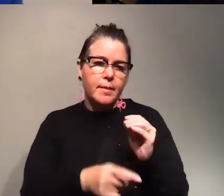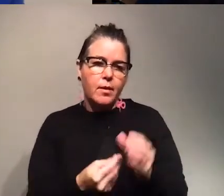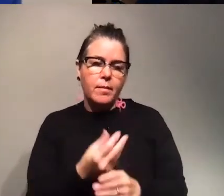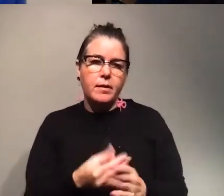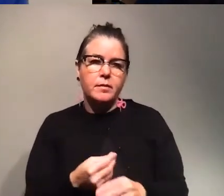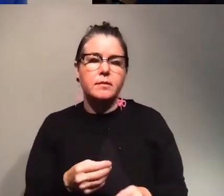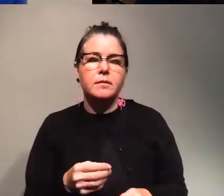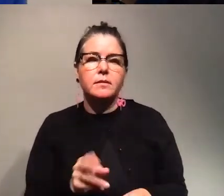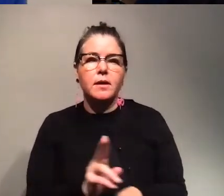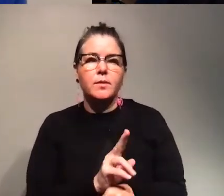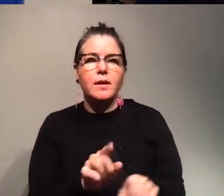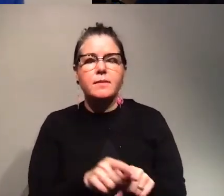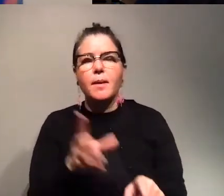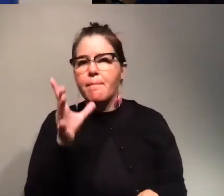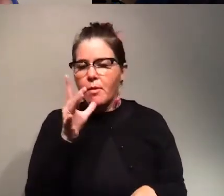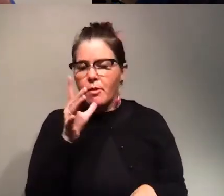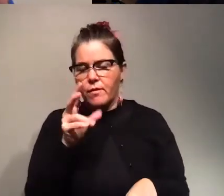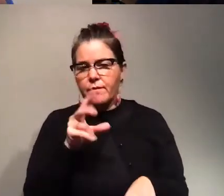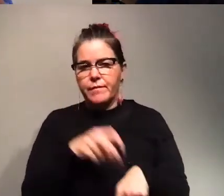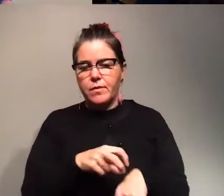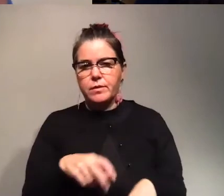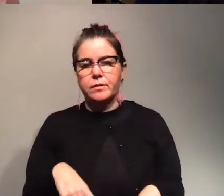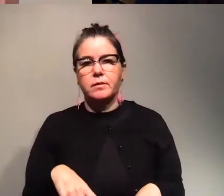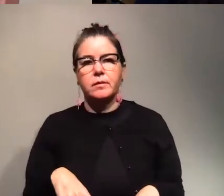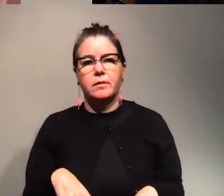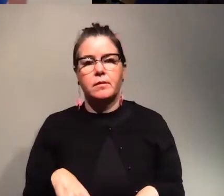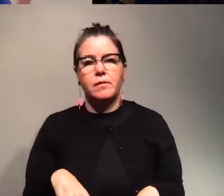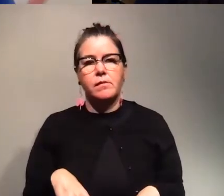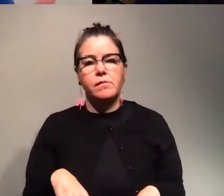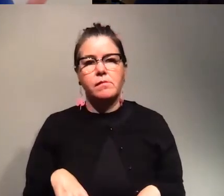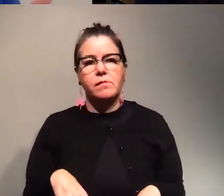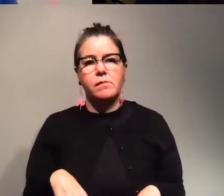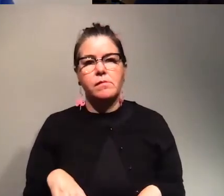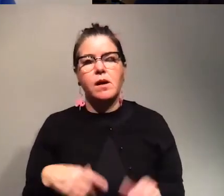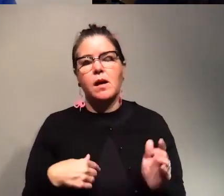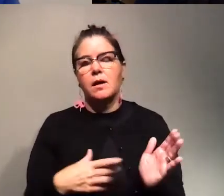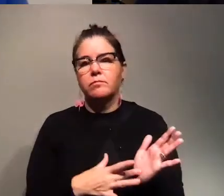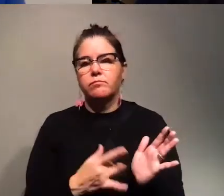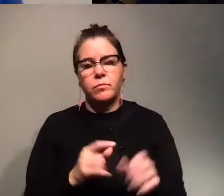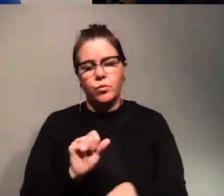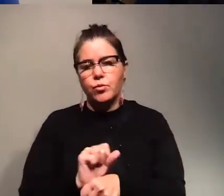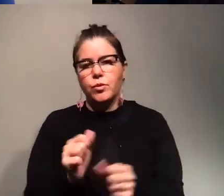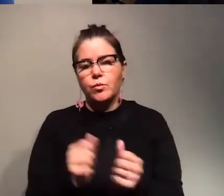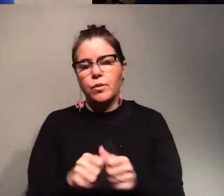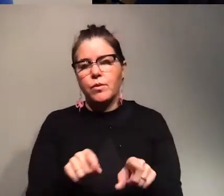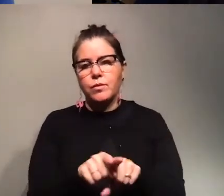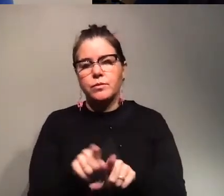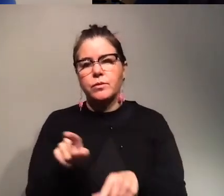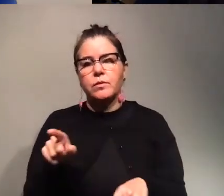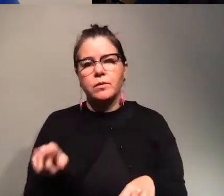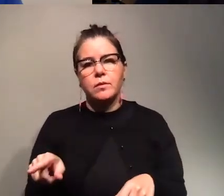model virus so i have the advantage to work with also uh